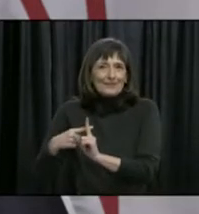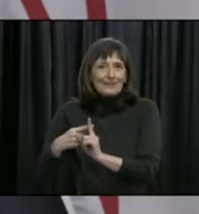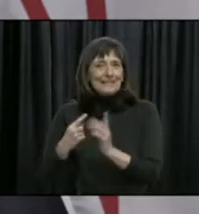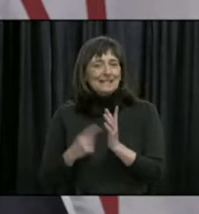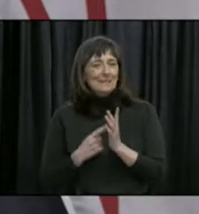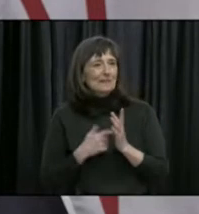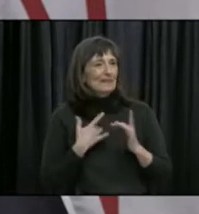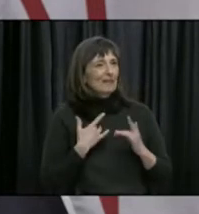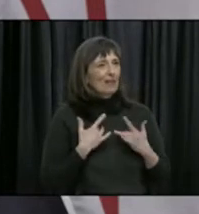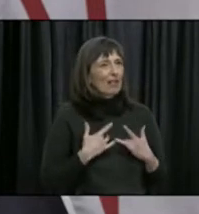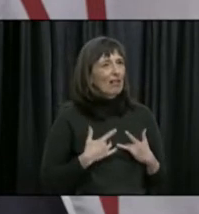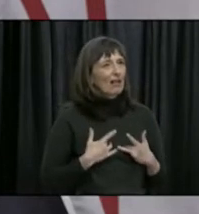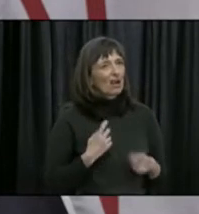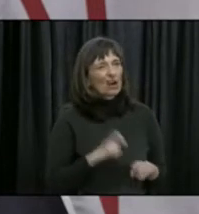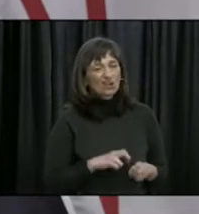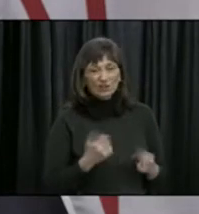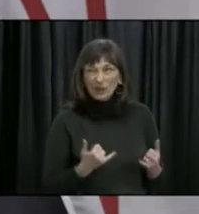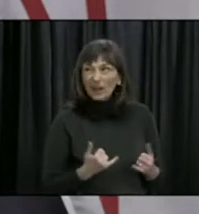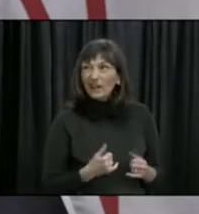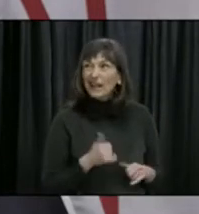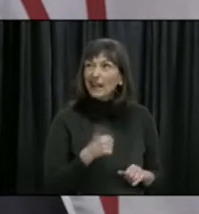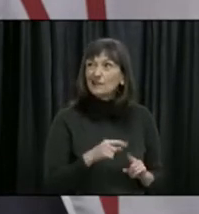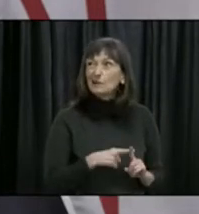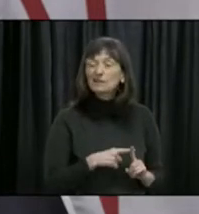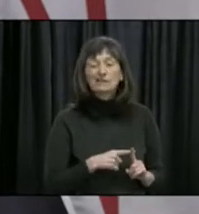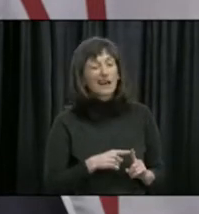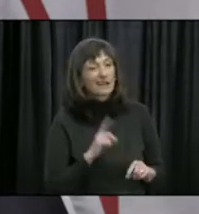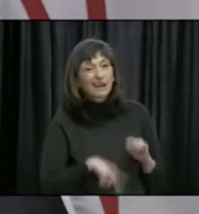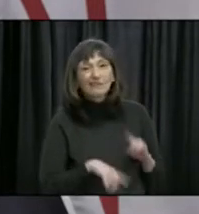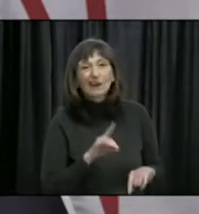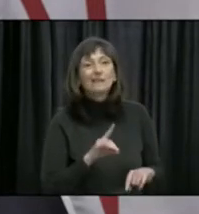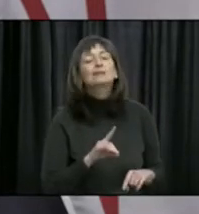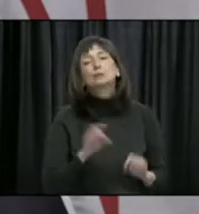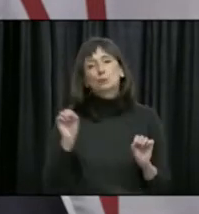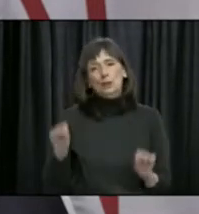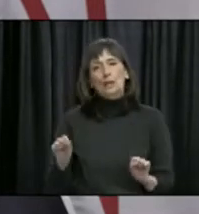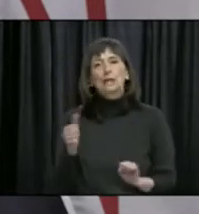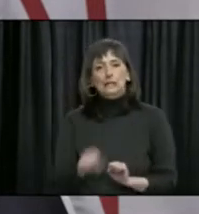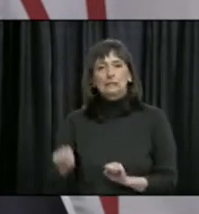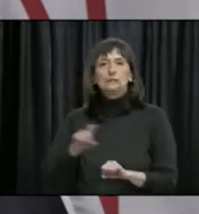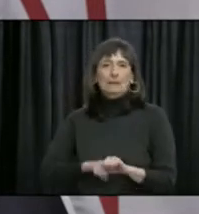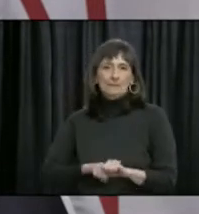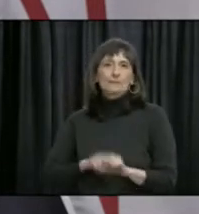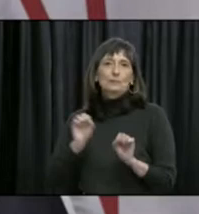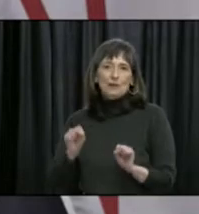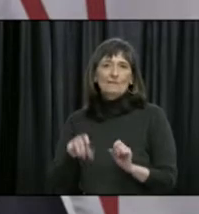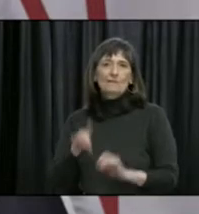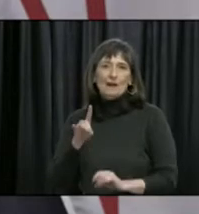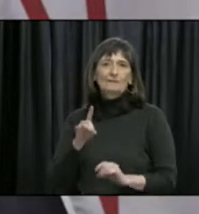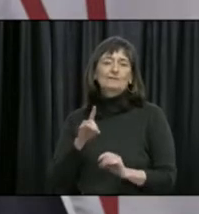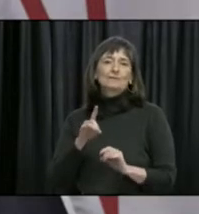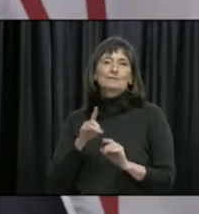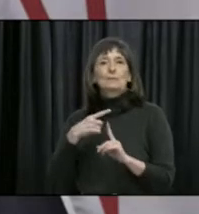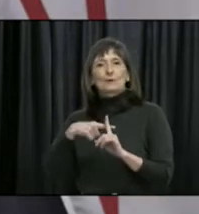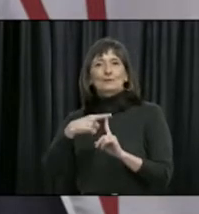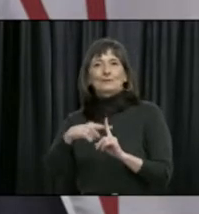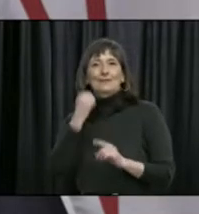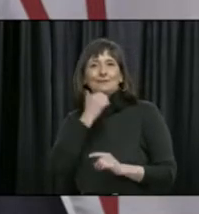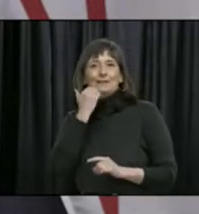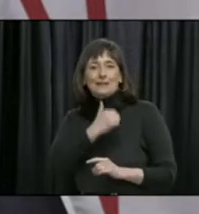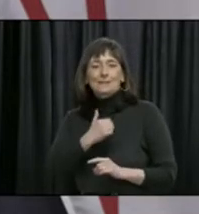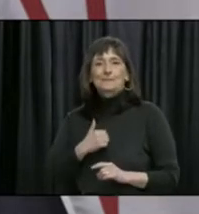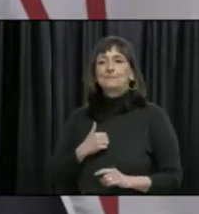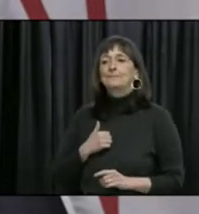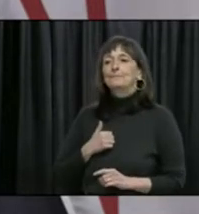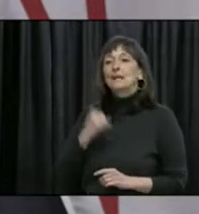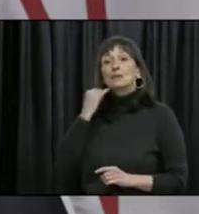harder to find them. As a recap, for those who may have just joined, we have no new cases since yesterday's media availability, and